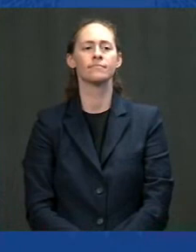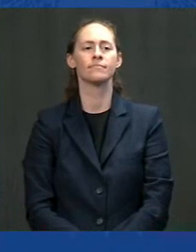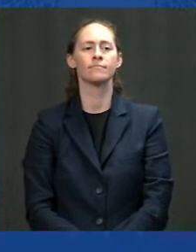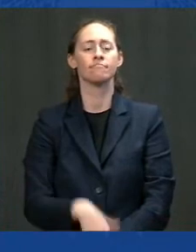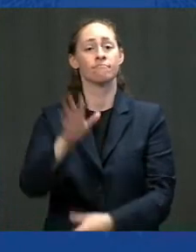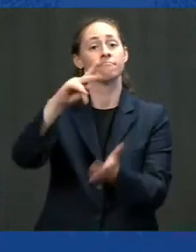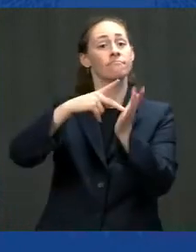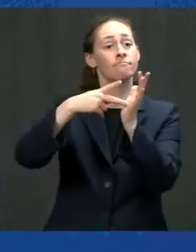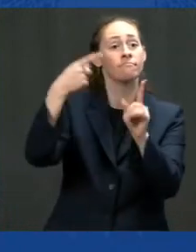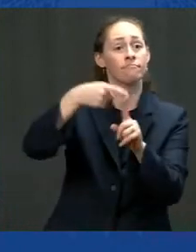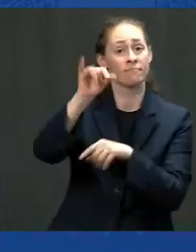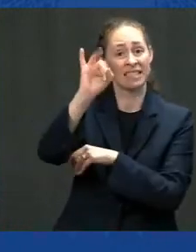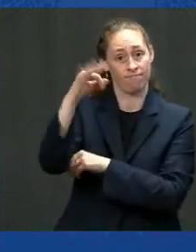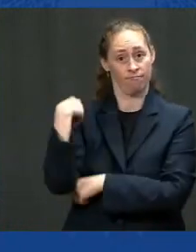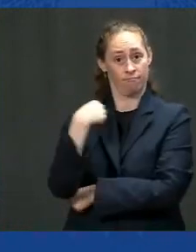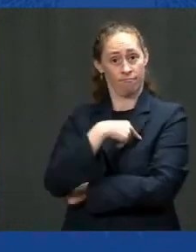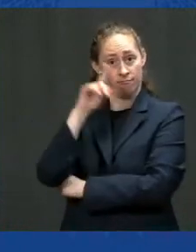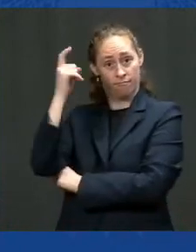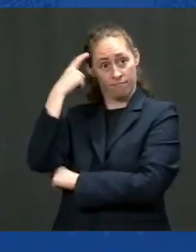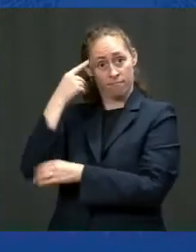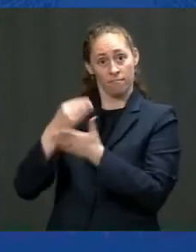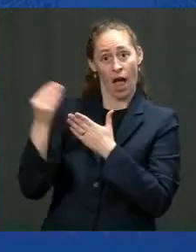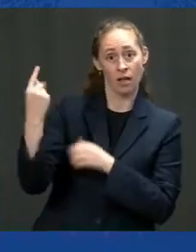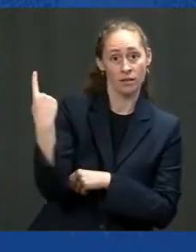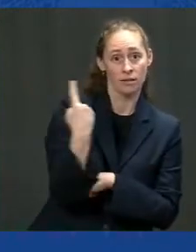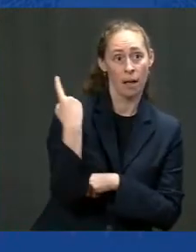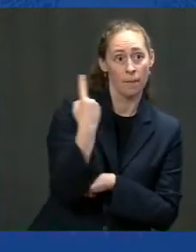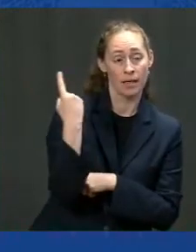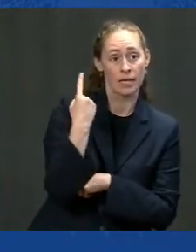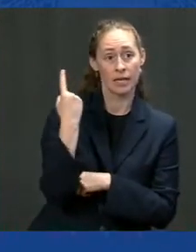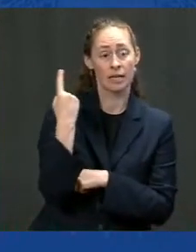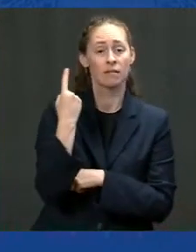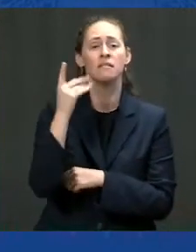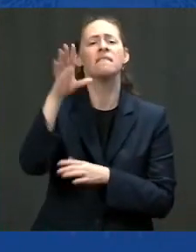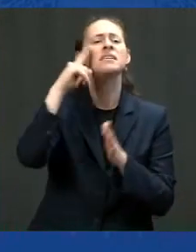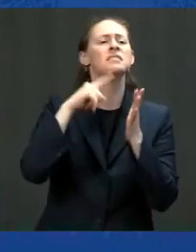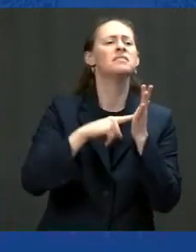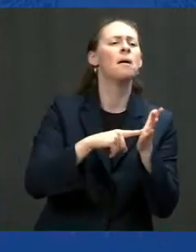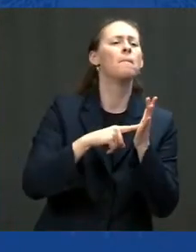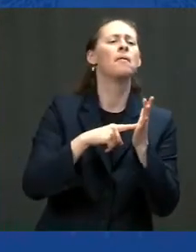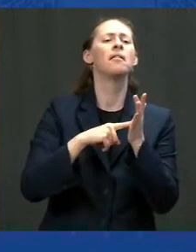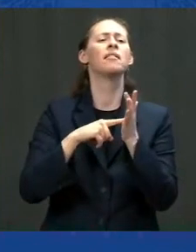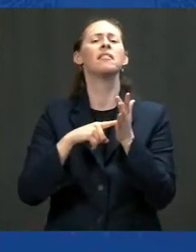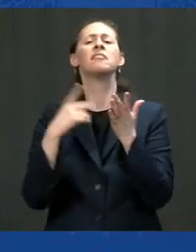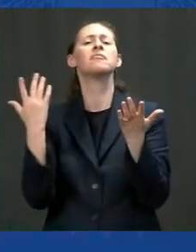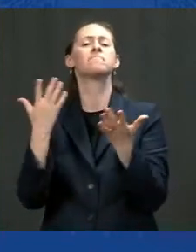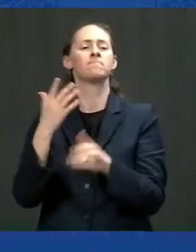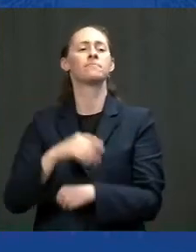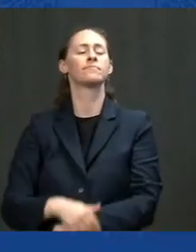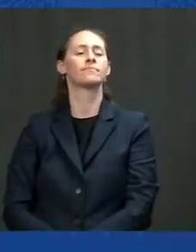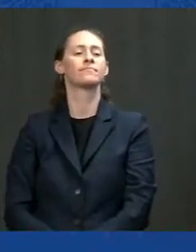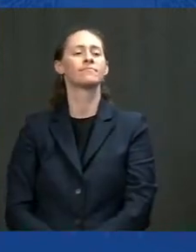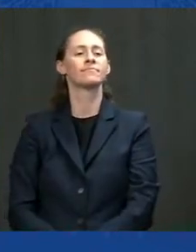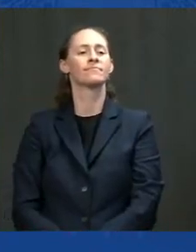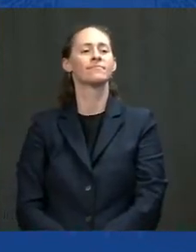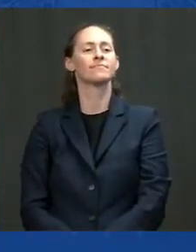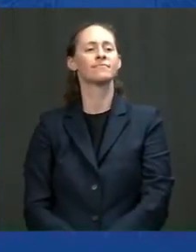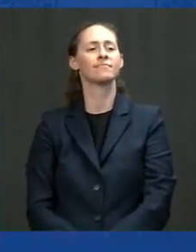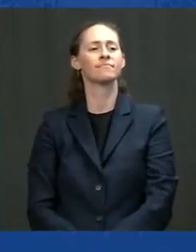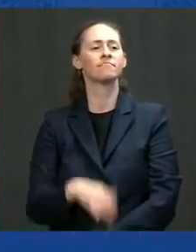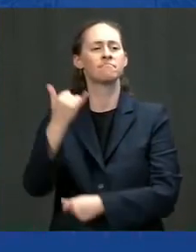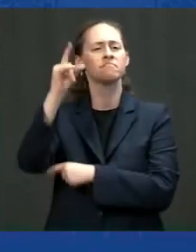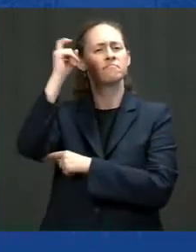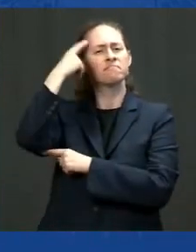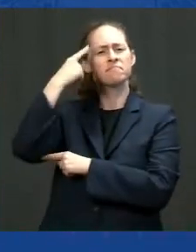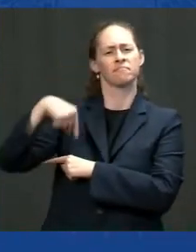the law says that there's about 600,000 vehicles the federal government owns, by the way, and replaces and buys,